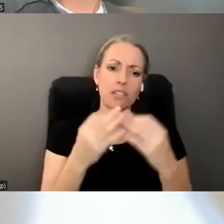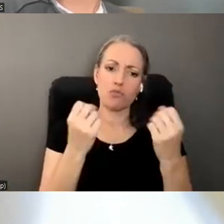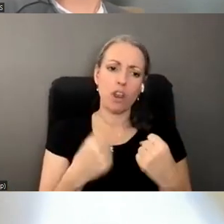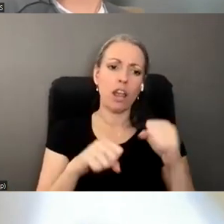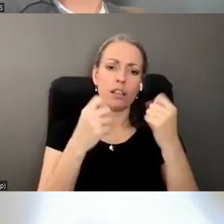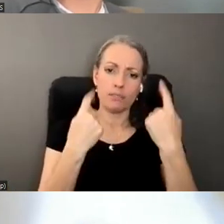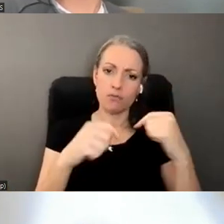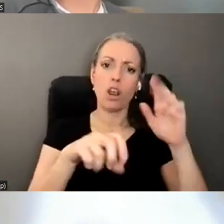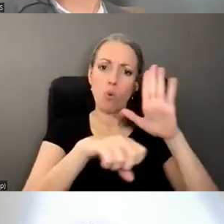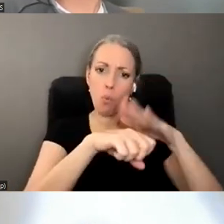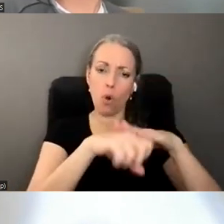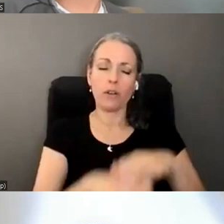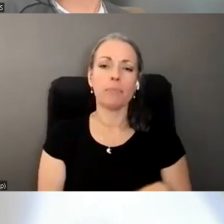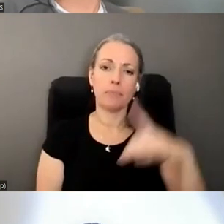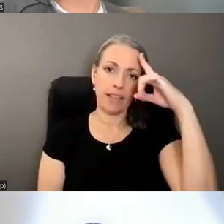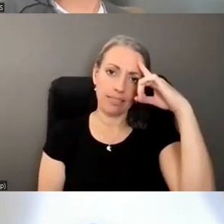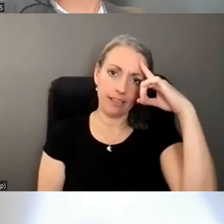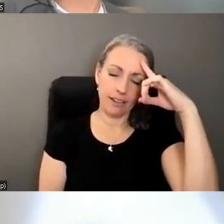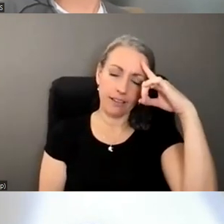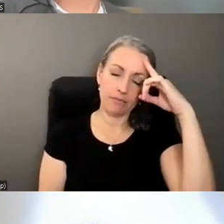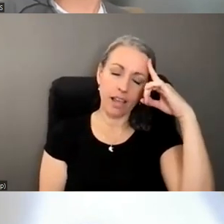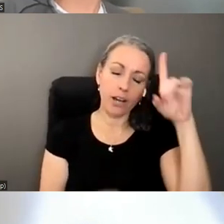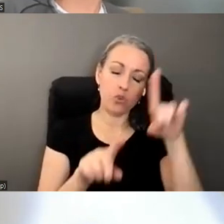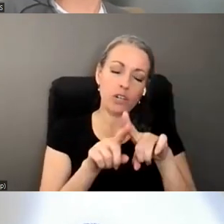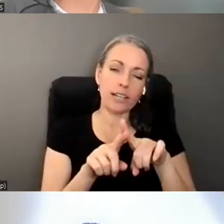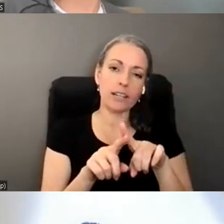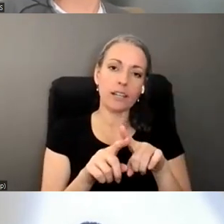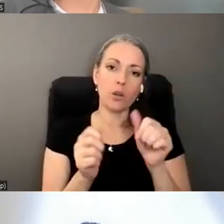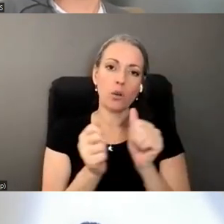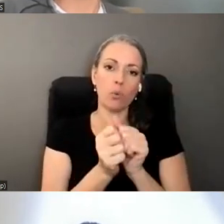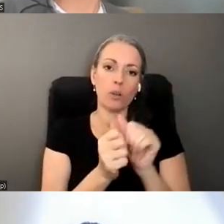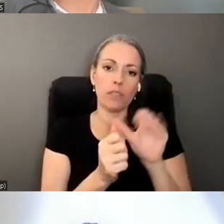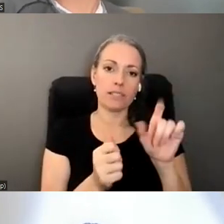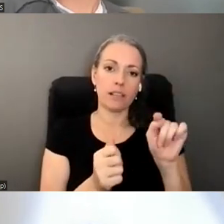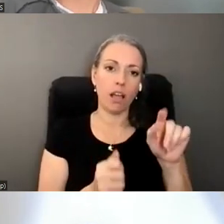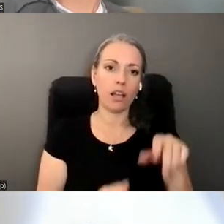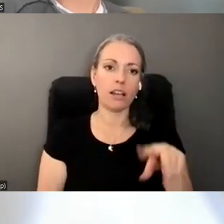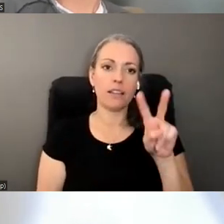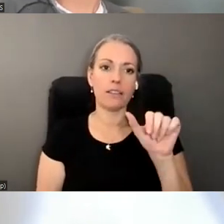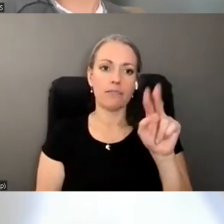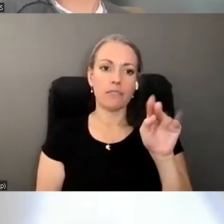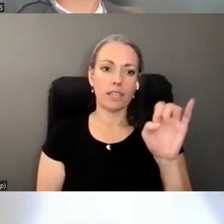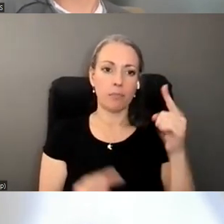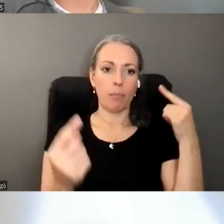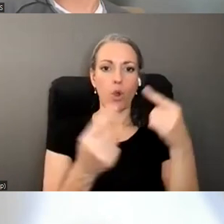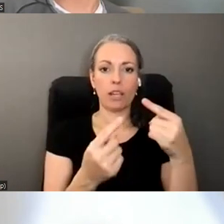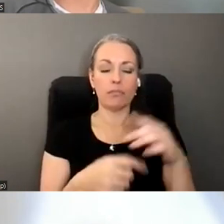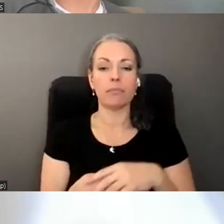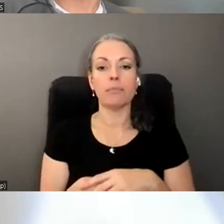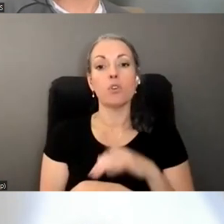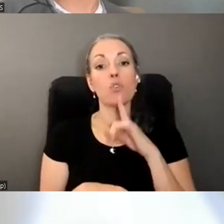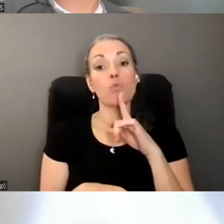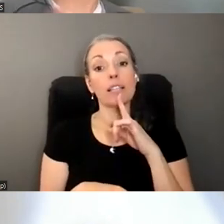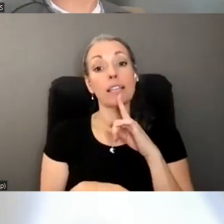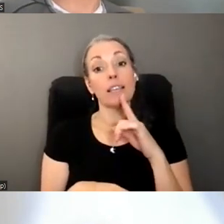and I think you know just to to agree echo with Scott Sarah and Vivian's point I think the real opportunity